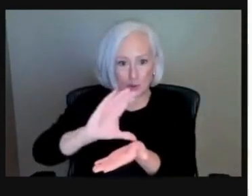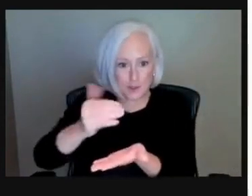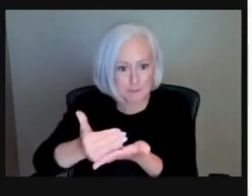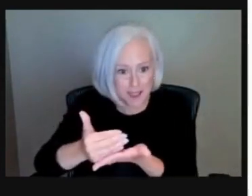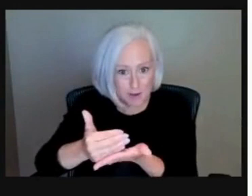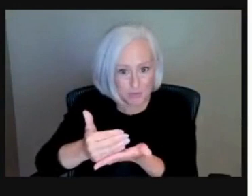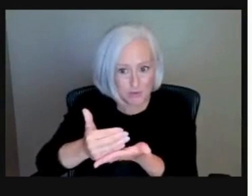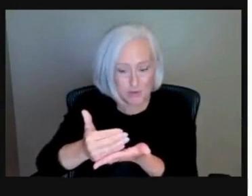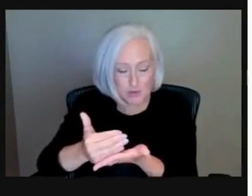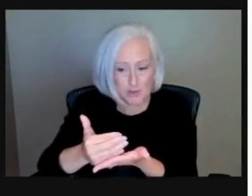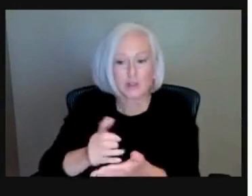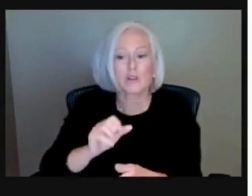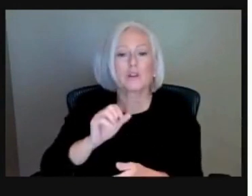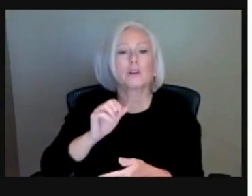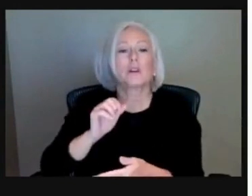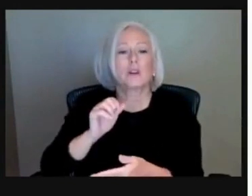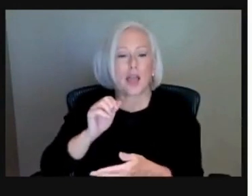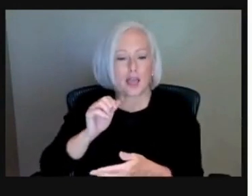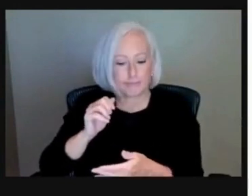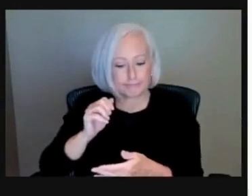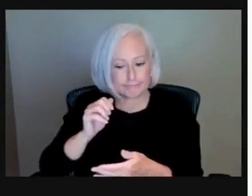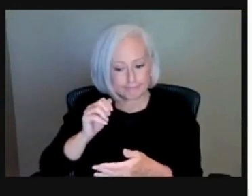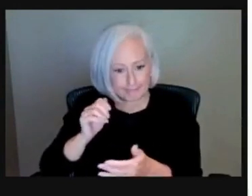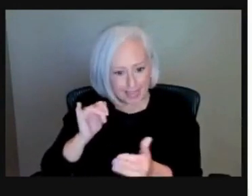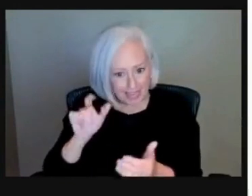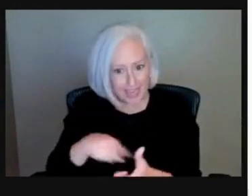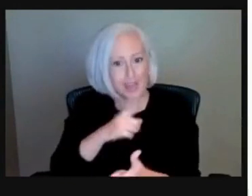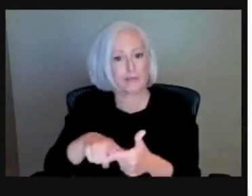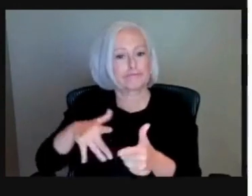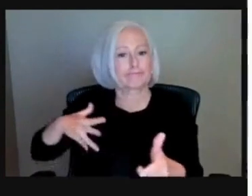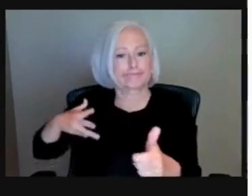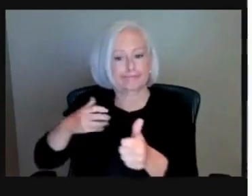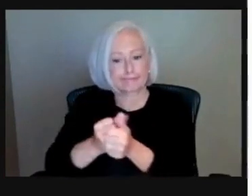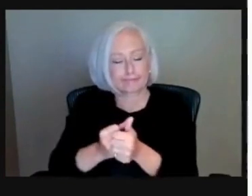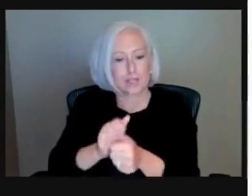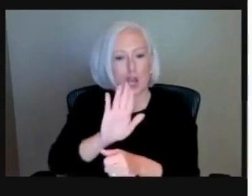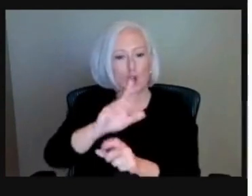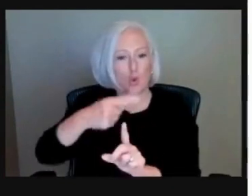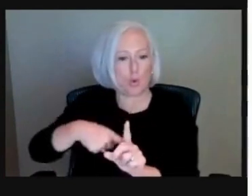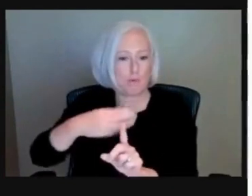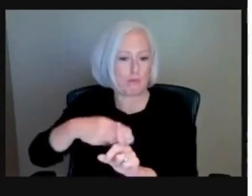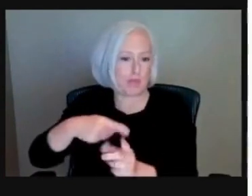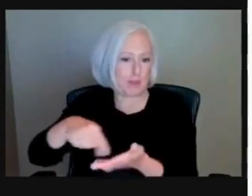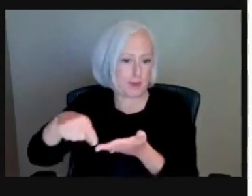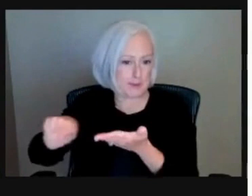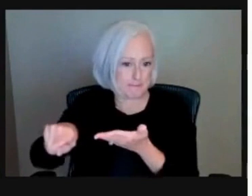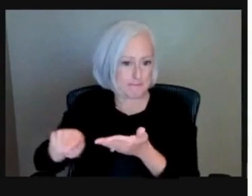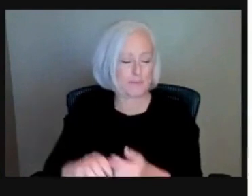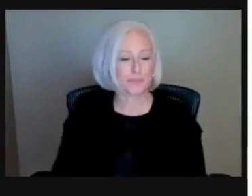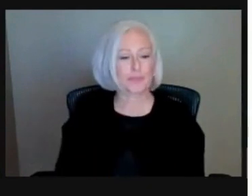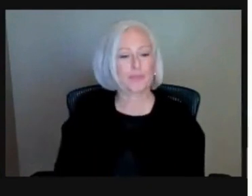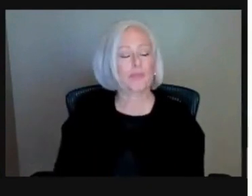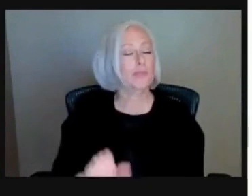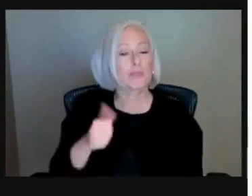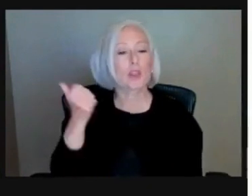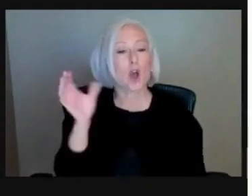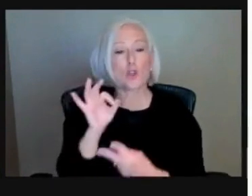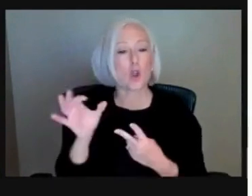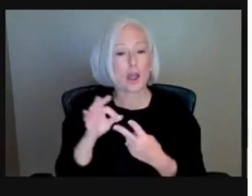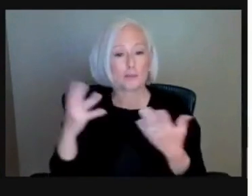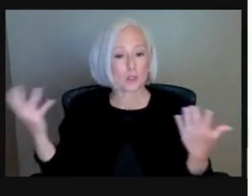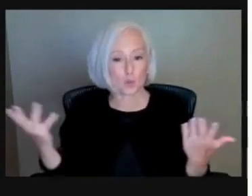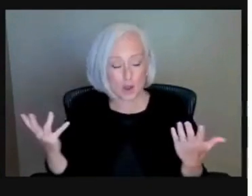up on track. Another option that might be available depending on your